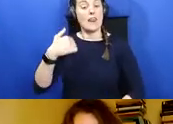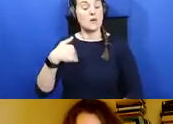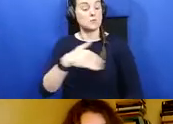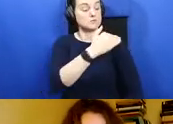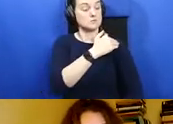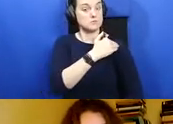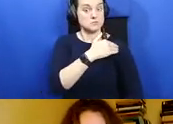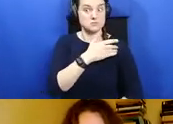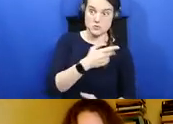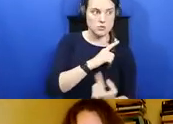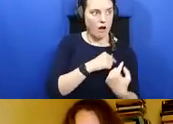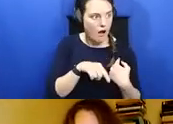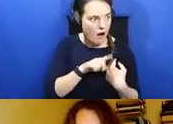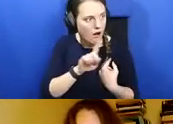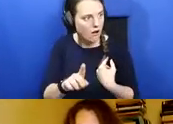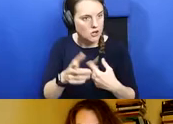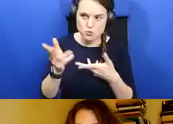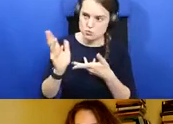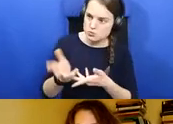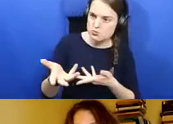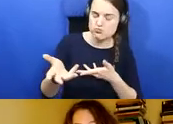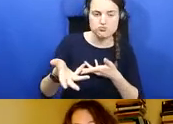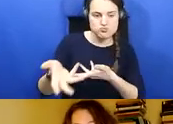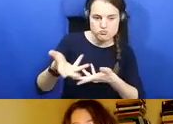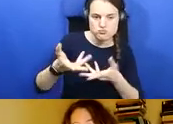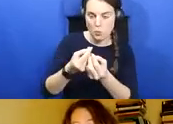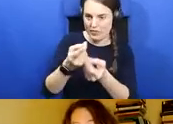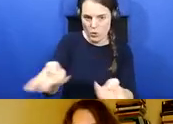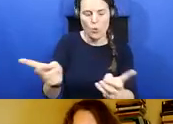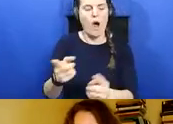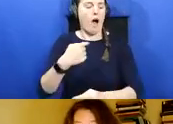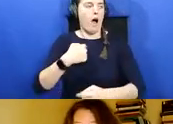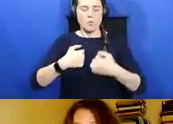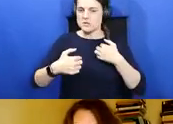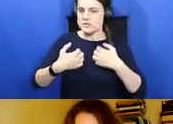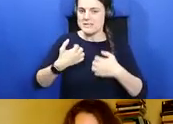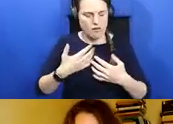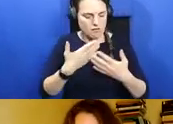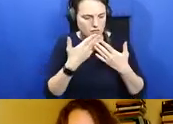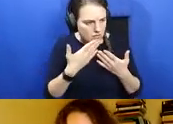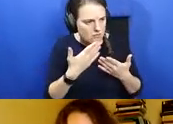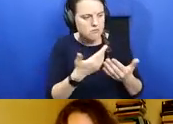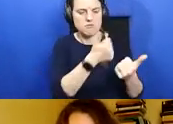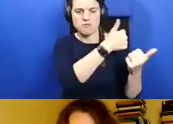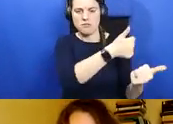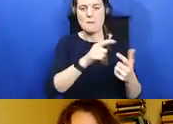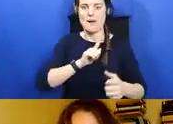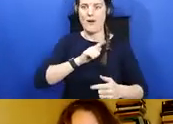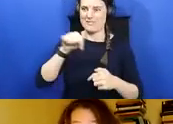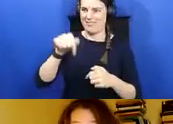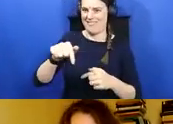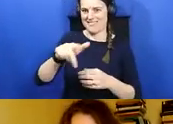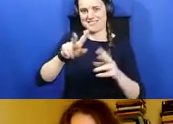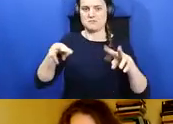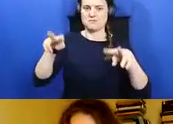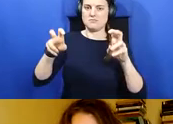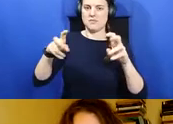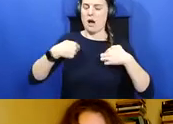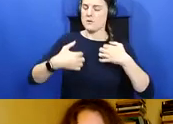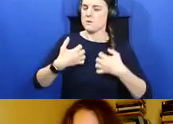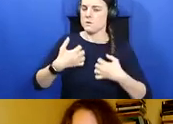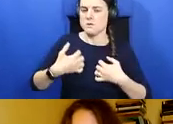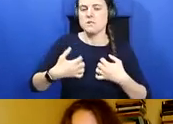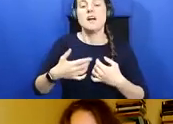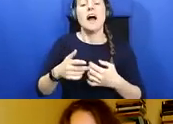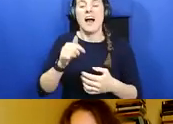was really excited because this is an area that I'm very interested in myself in terms of my research. I knew I wanted to